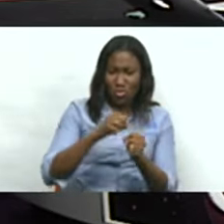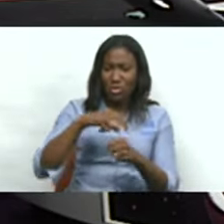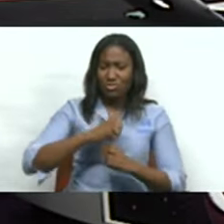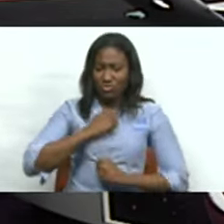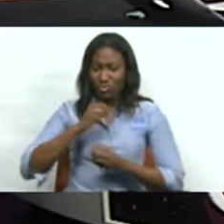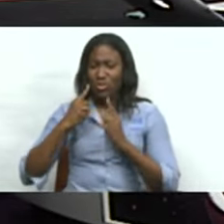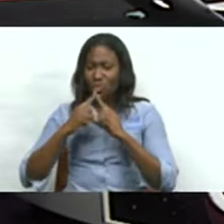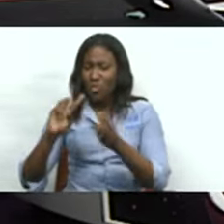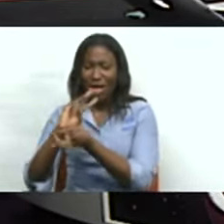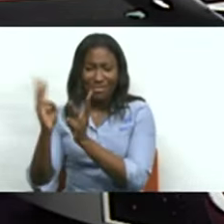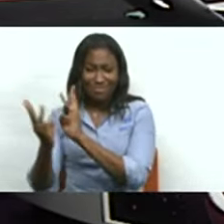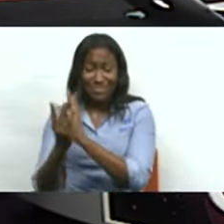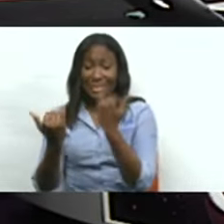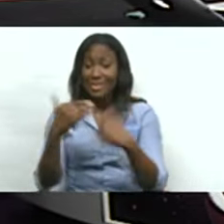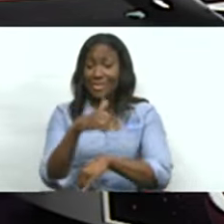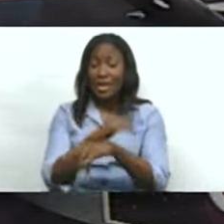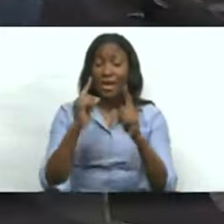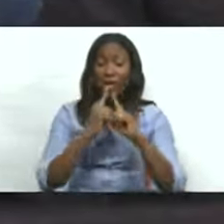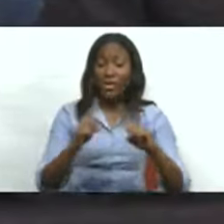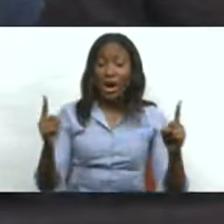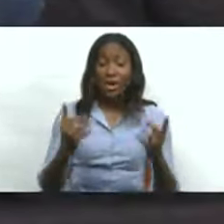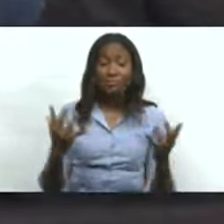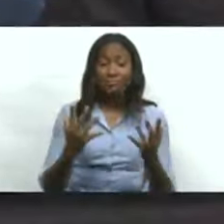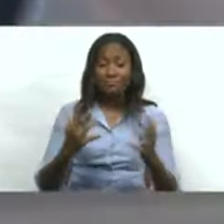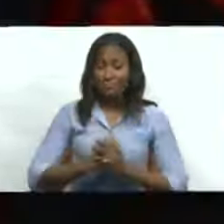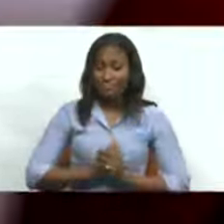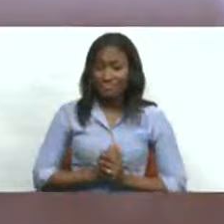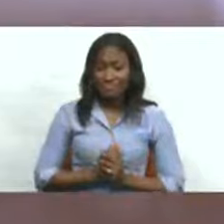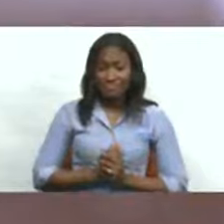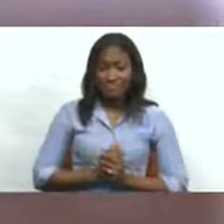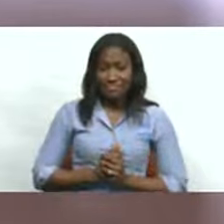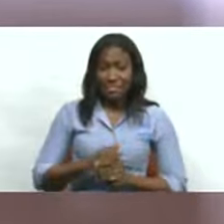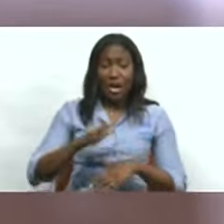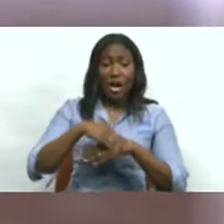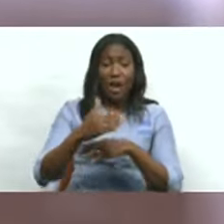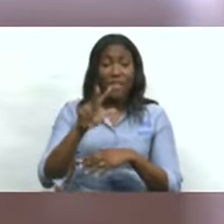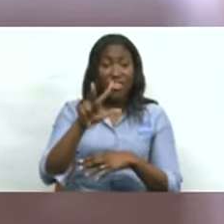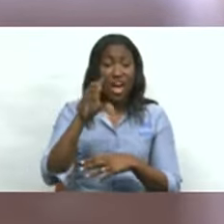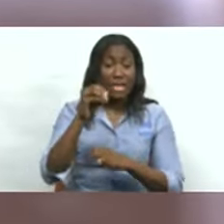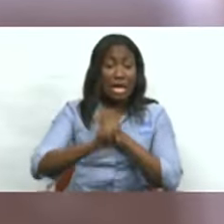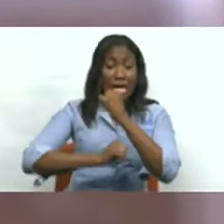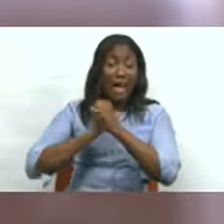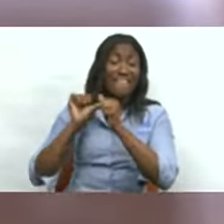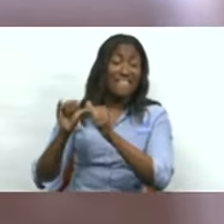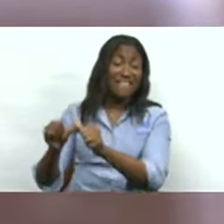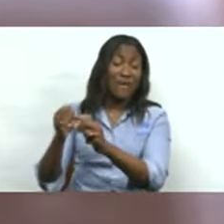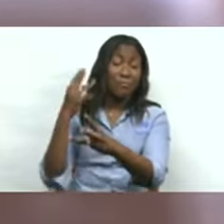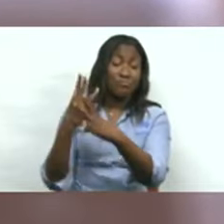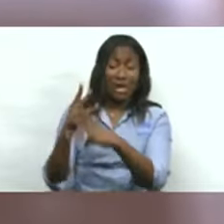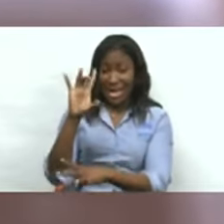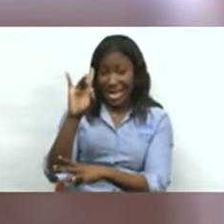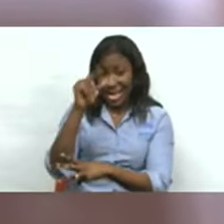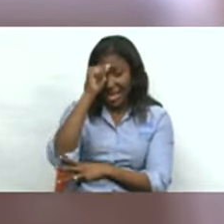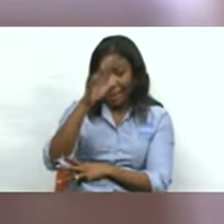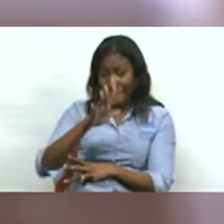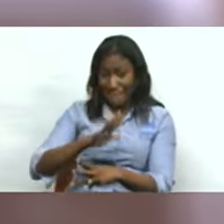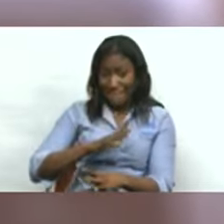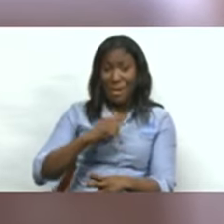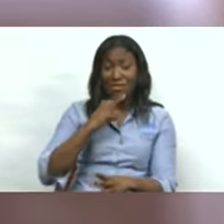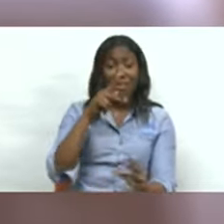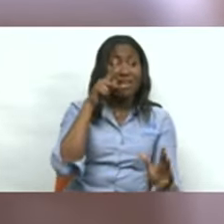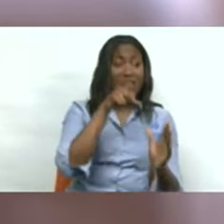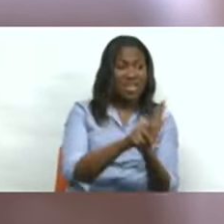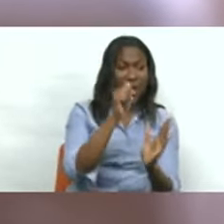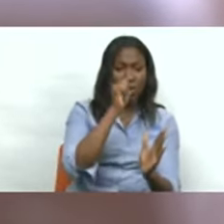And I'm Kaleen Hussain with your Wado. Let's tell you what's making the news tonight. After 30 years in prison, eight men convicted of killing Dolceady's